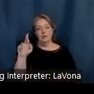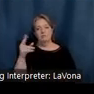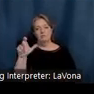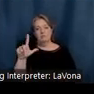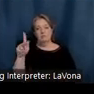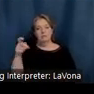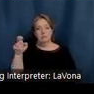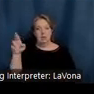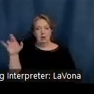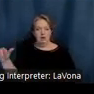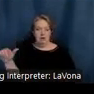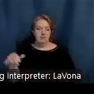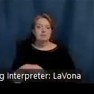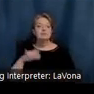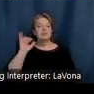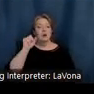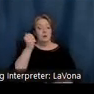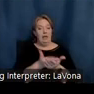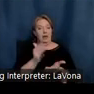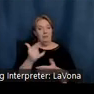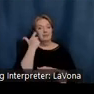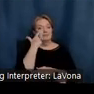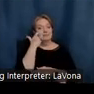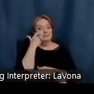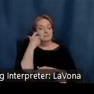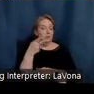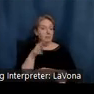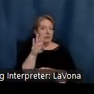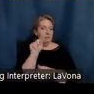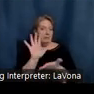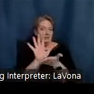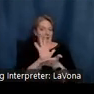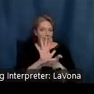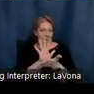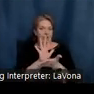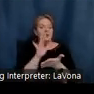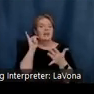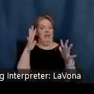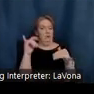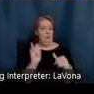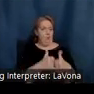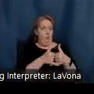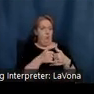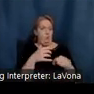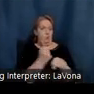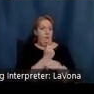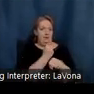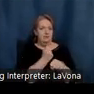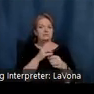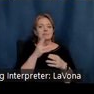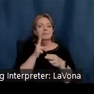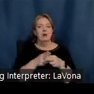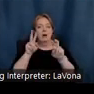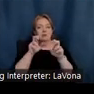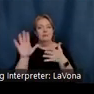the recent award-winning PBS documentary on T.C. Steele's called Singing